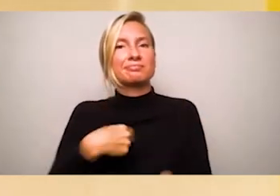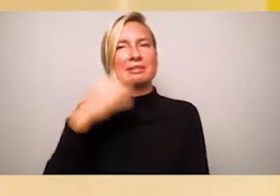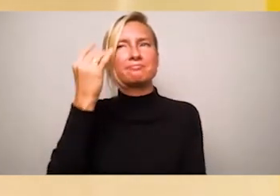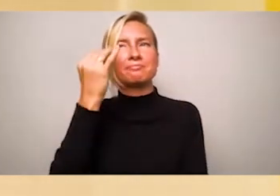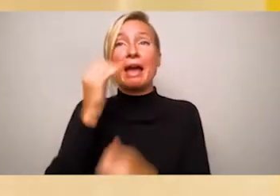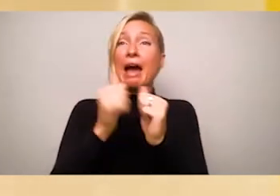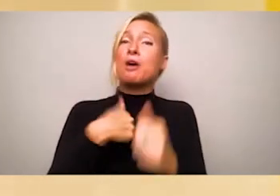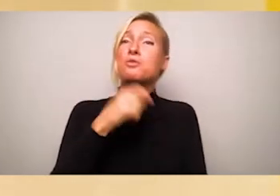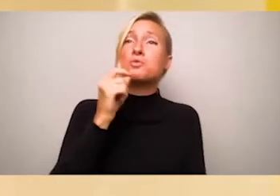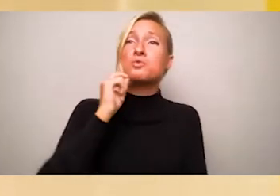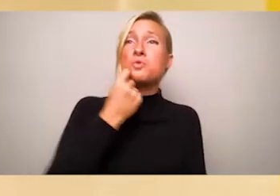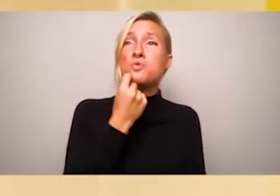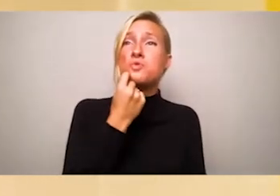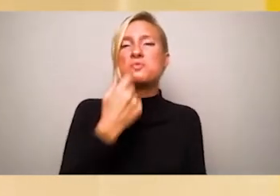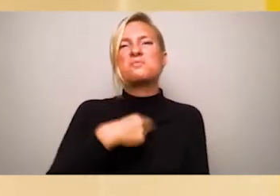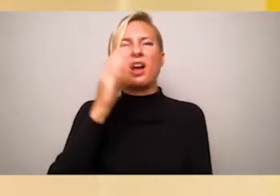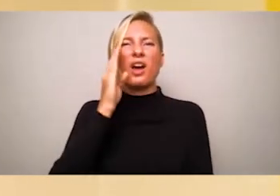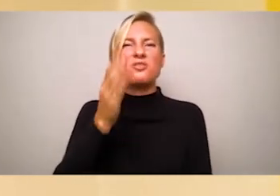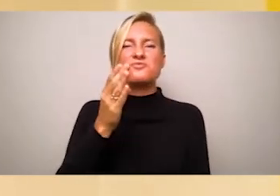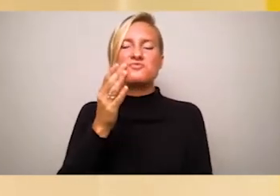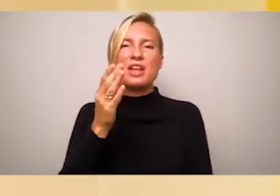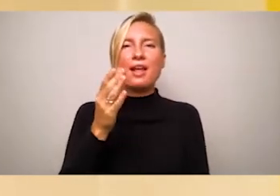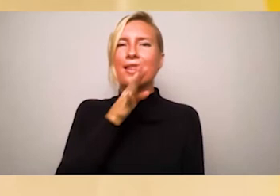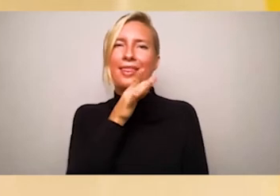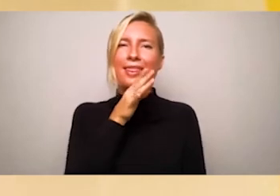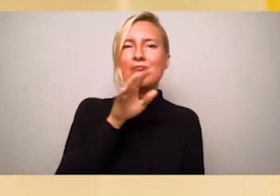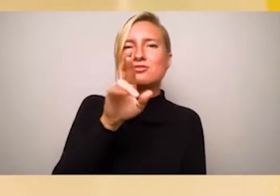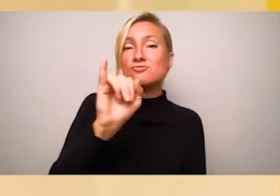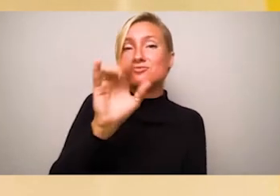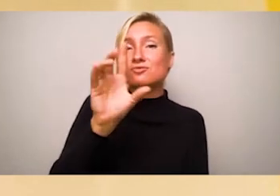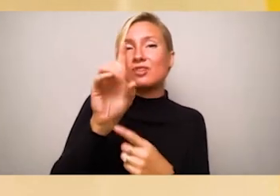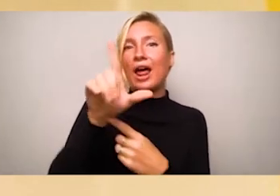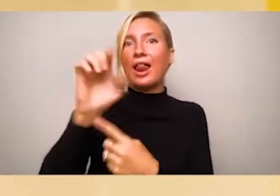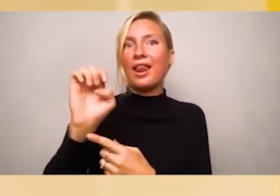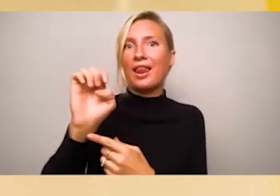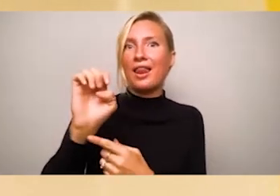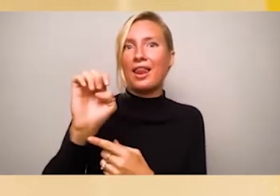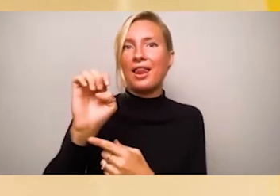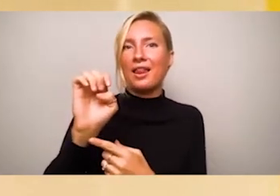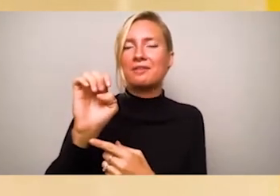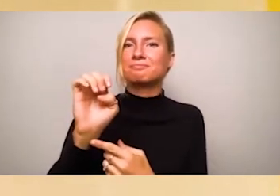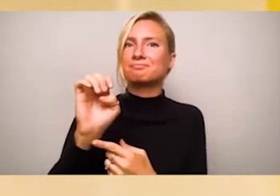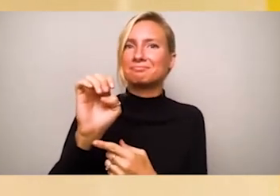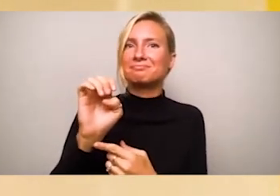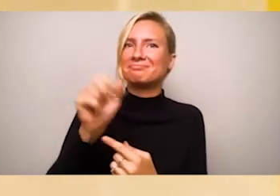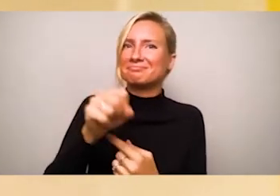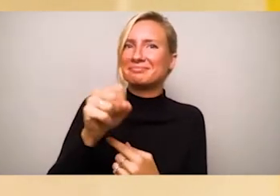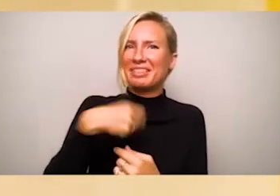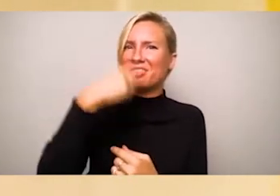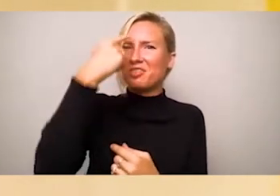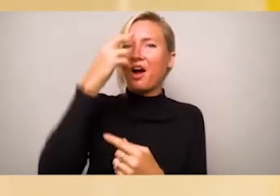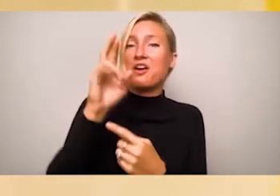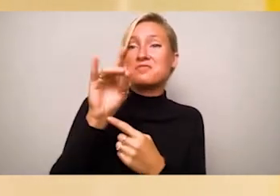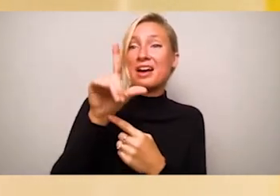trick. You heard that right. I thought riddles would make me cool. Before you wonder,